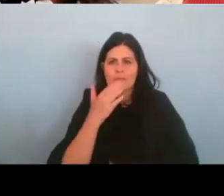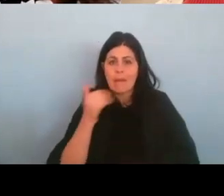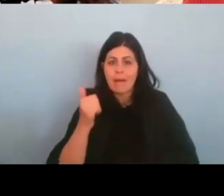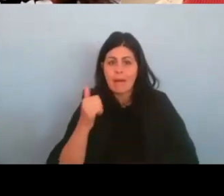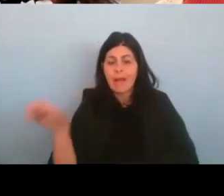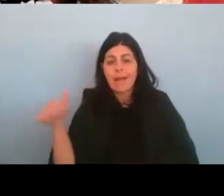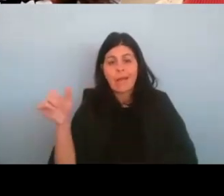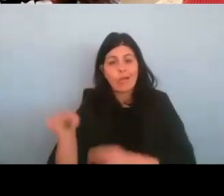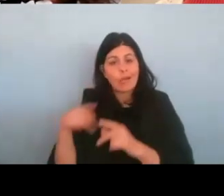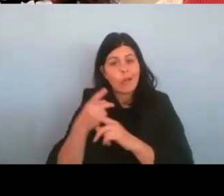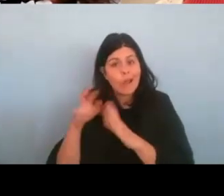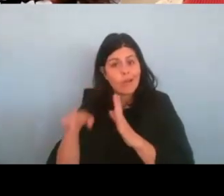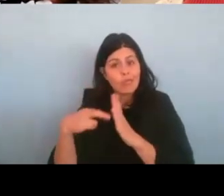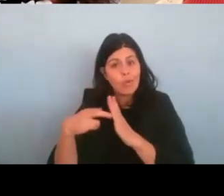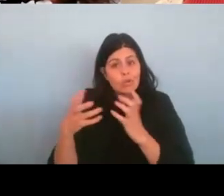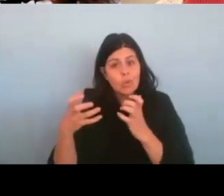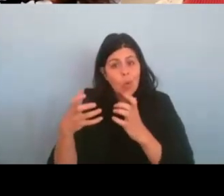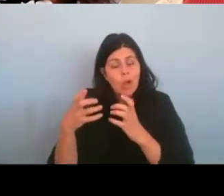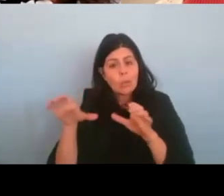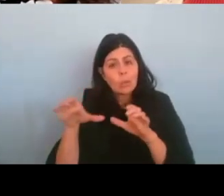you interested in doing in the future?